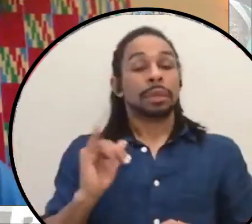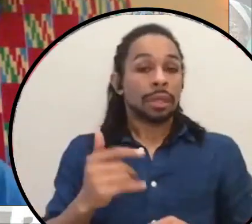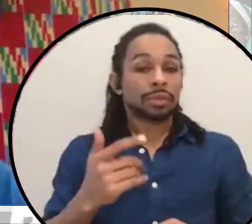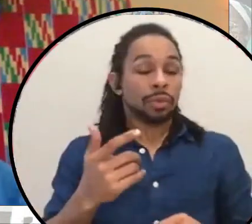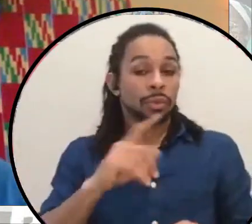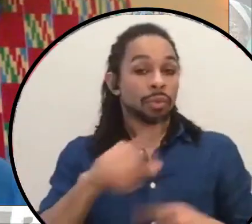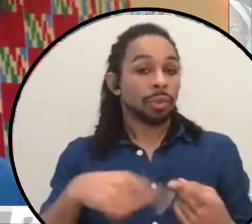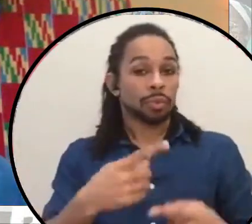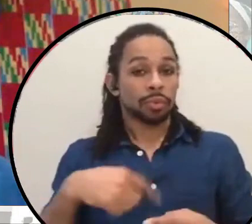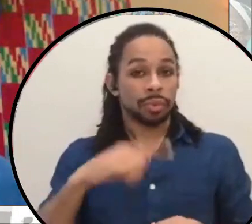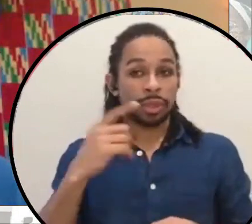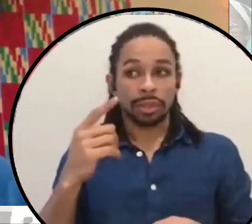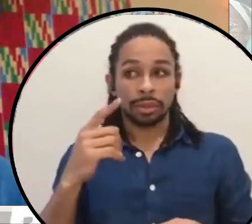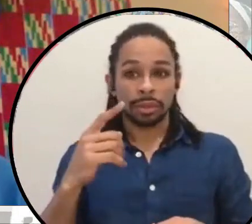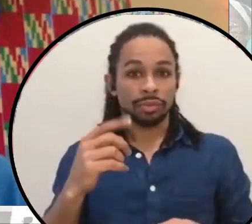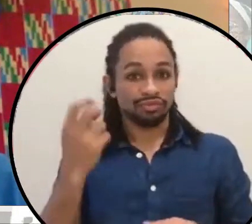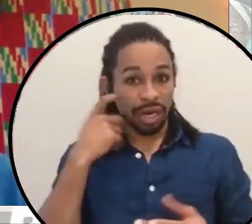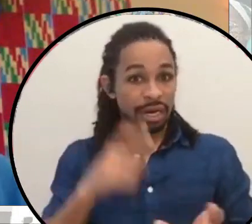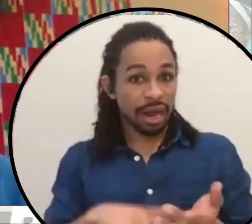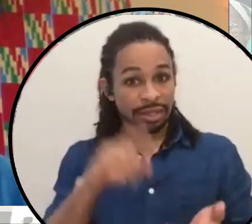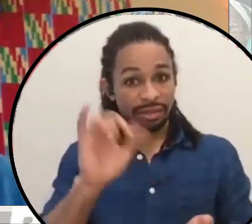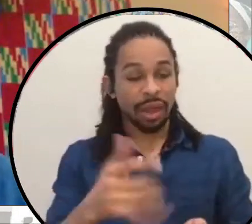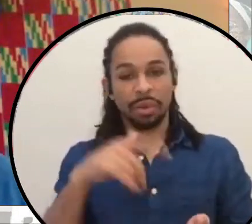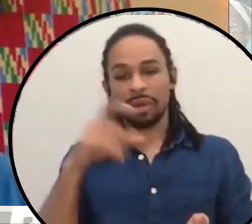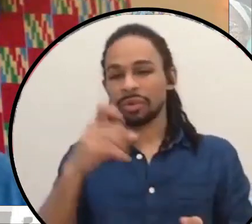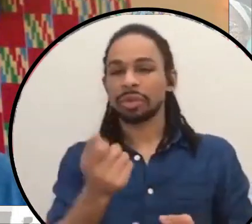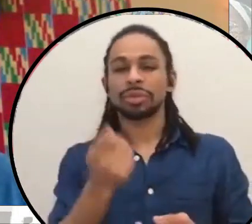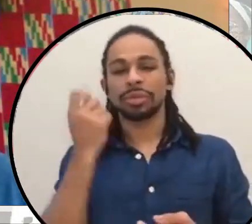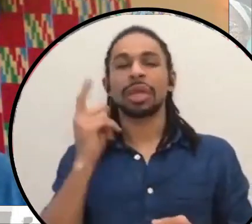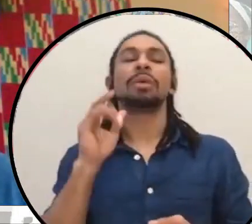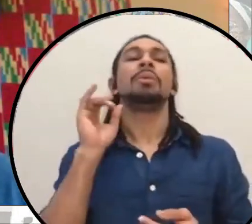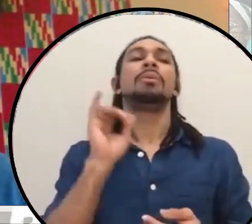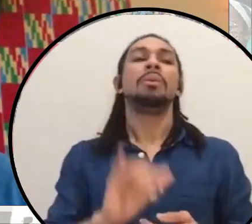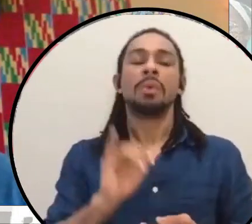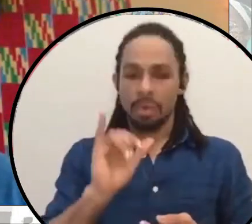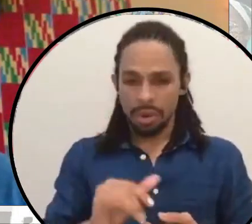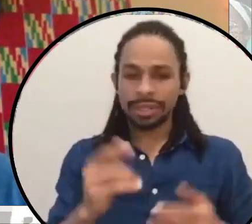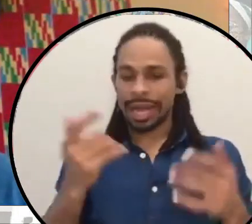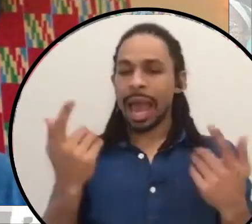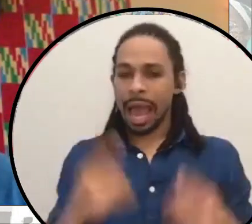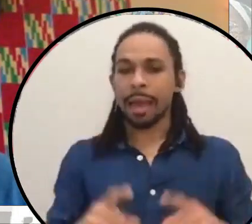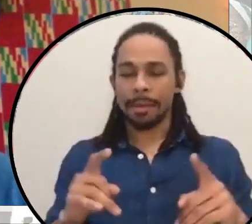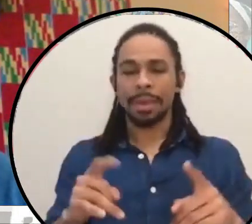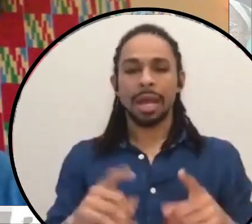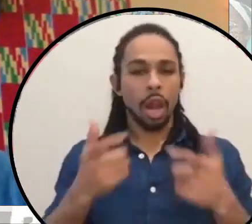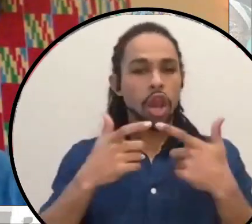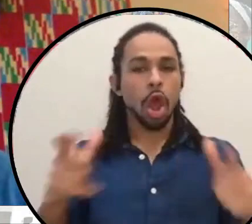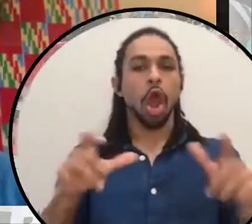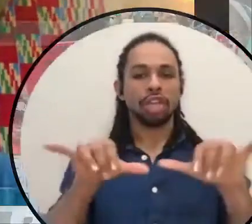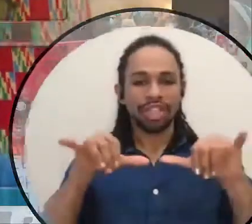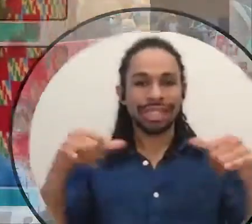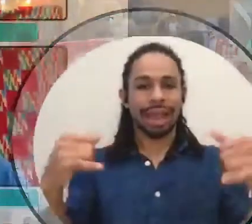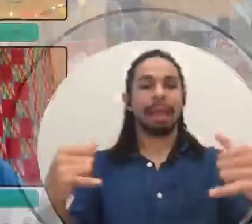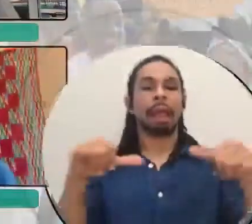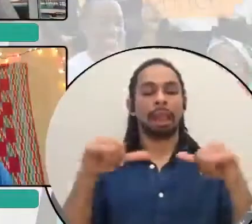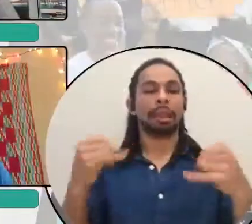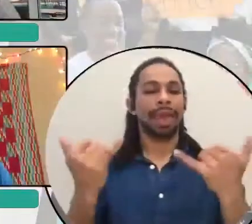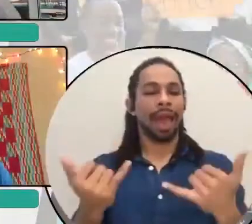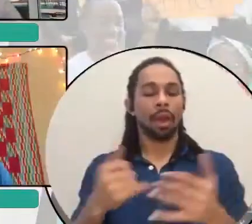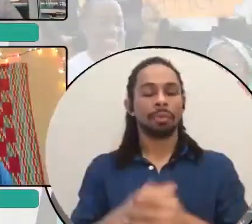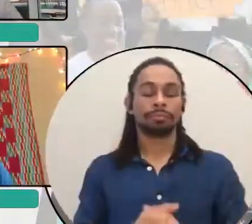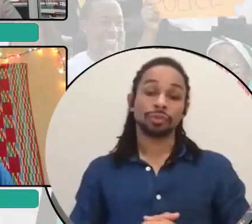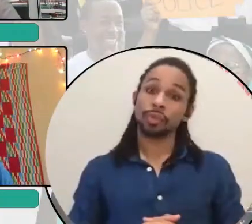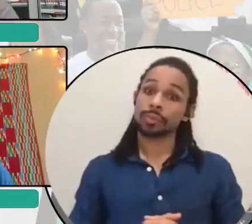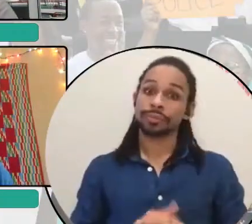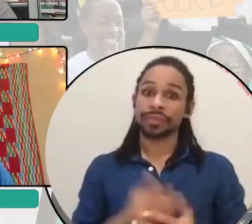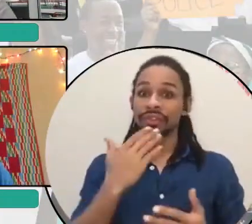being exported, but we're seeing that happen in a, in a large scale. So thank you for bringing that up. Um, my next